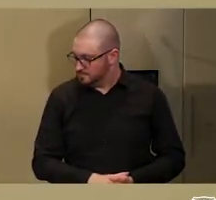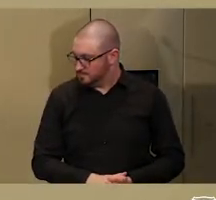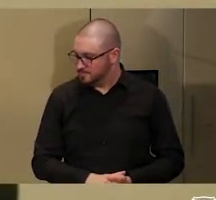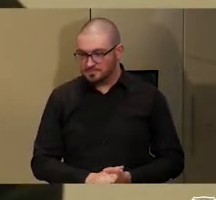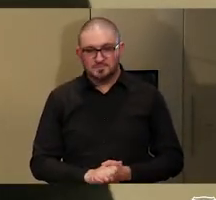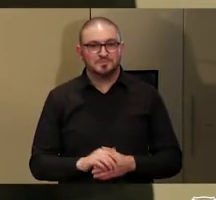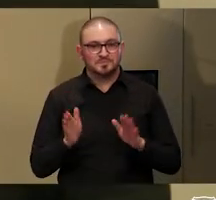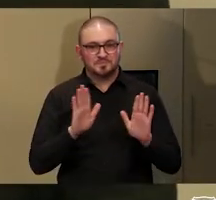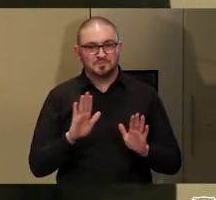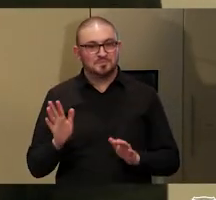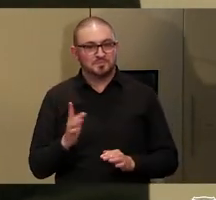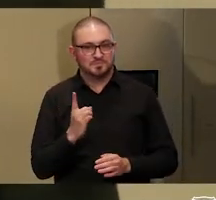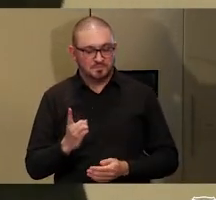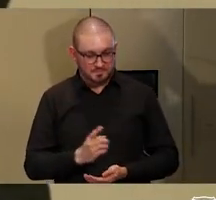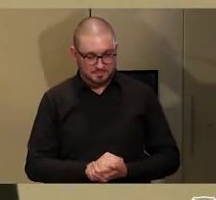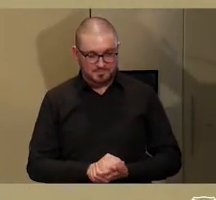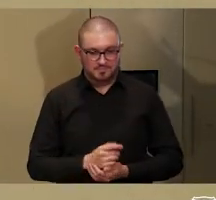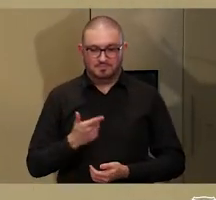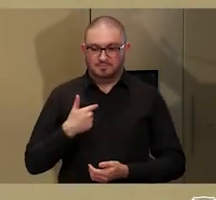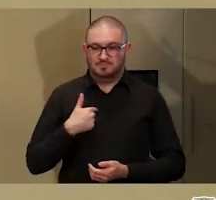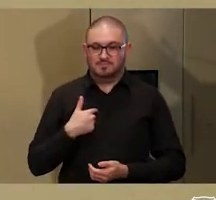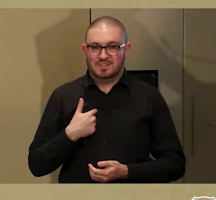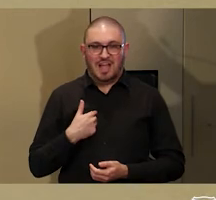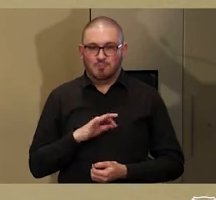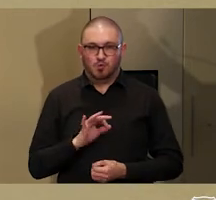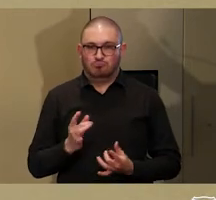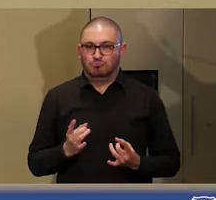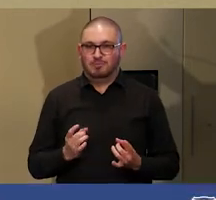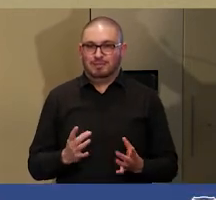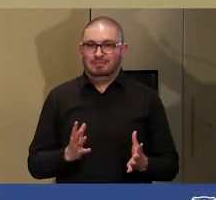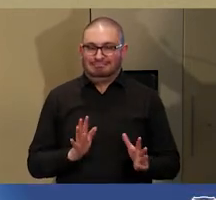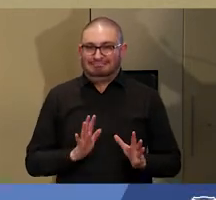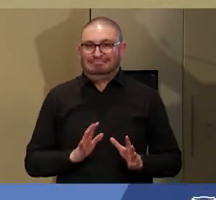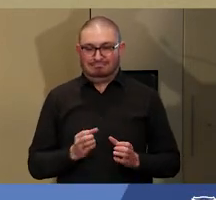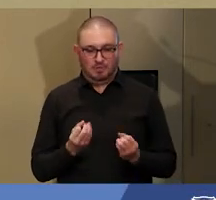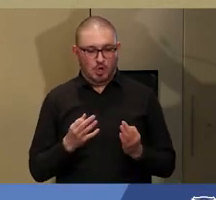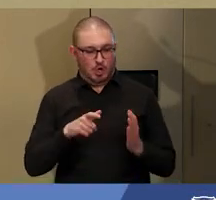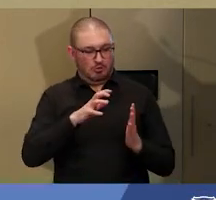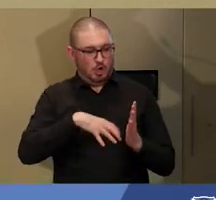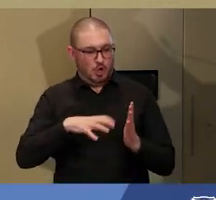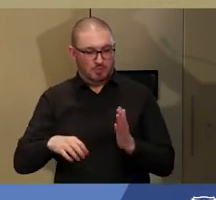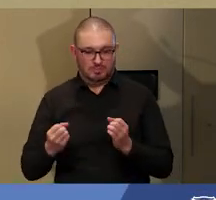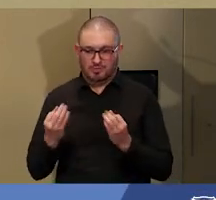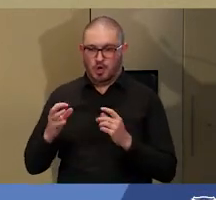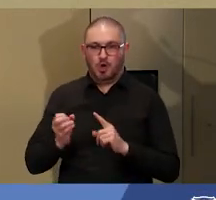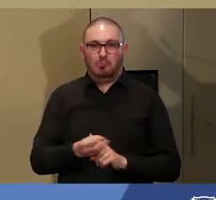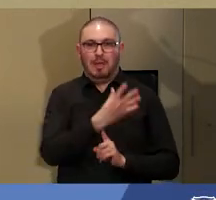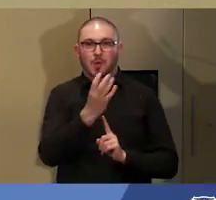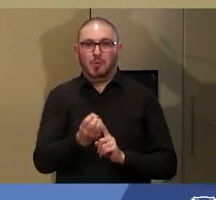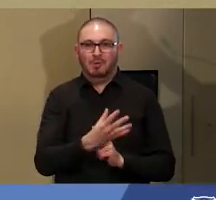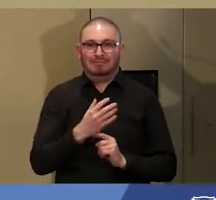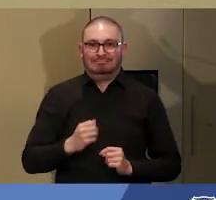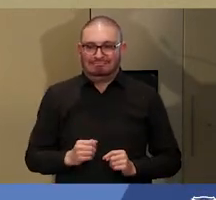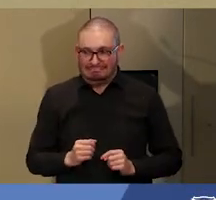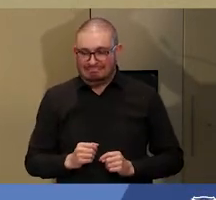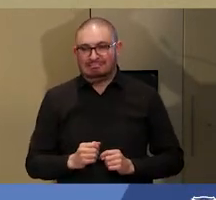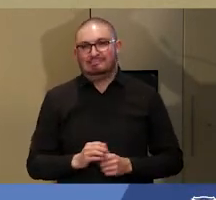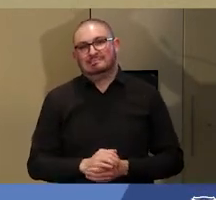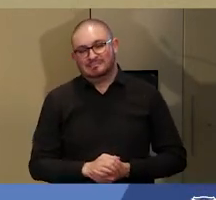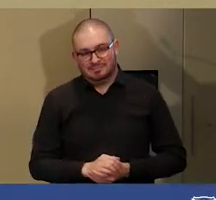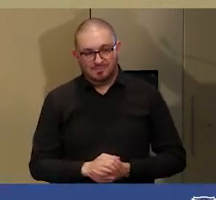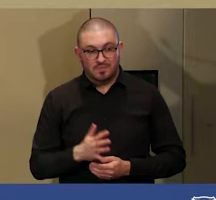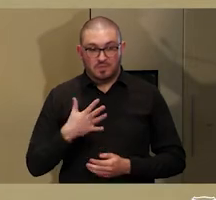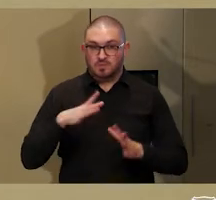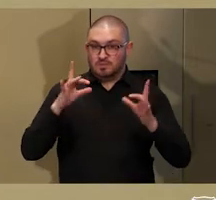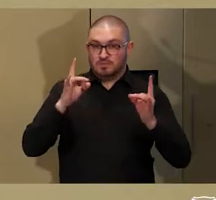Hi, everyone. I'm very unprepared. No notes. No slides. I'd like to